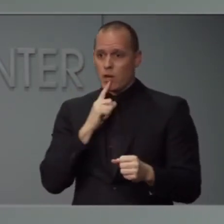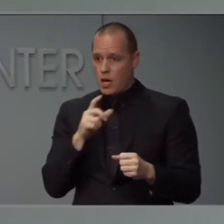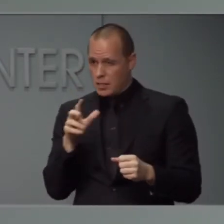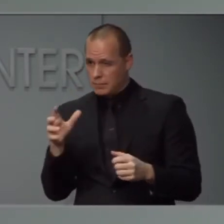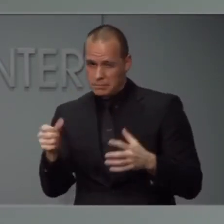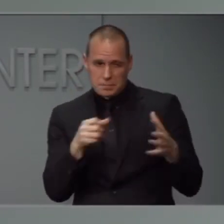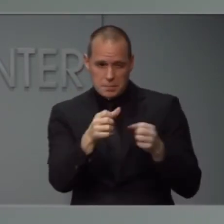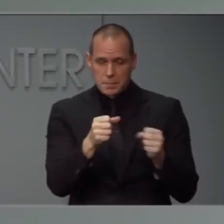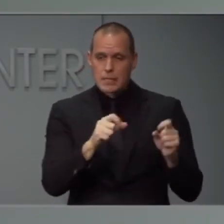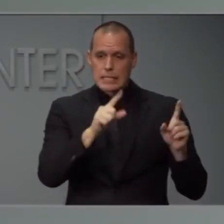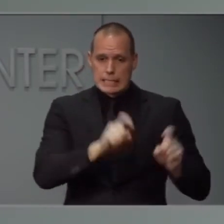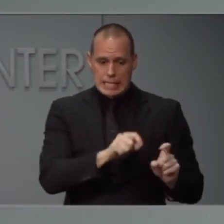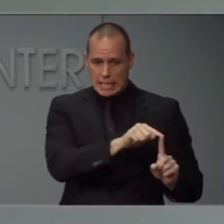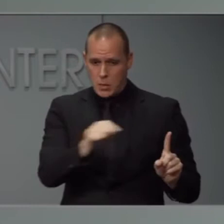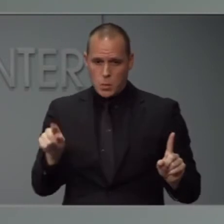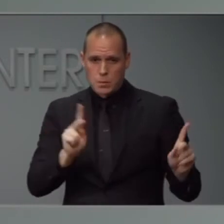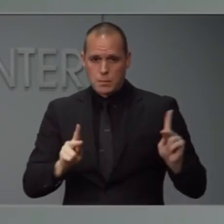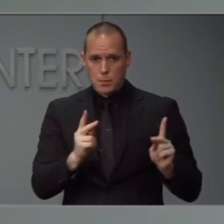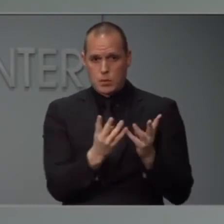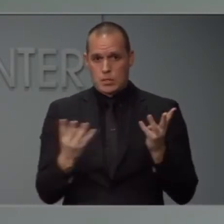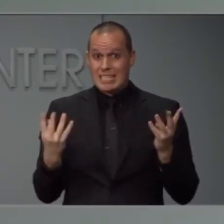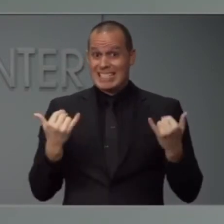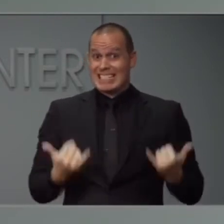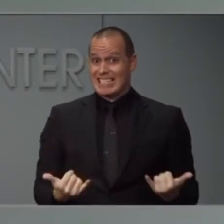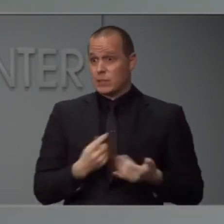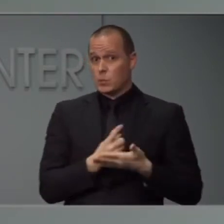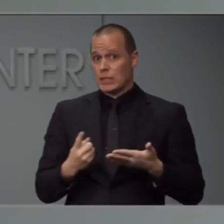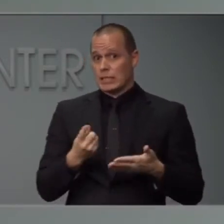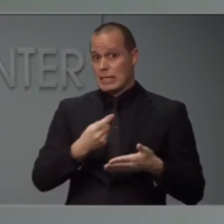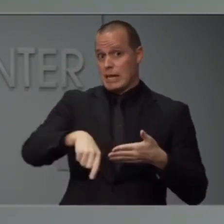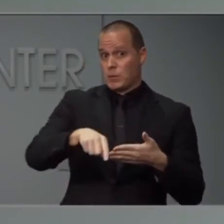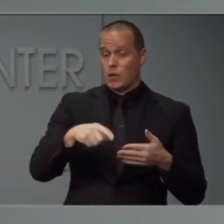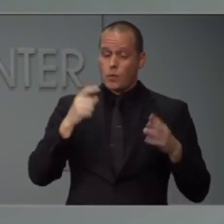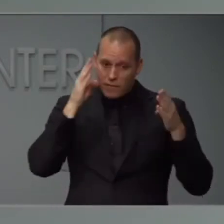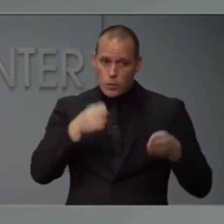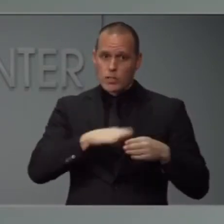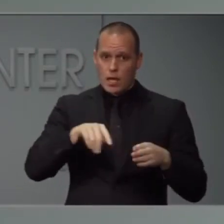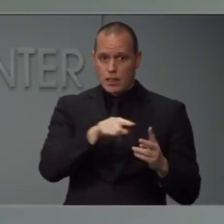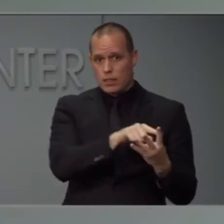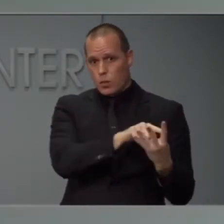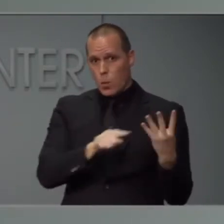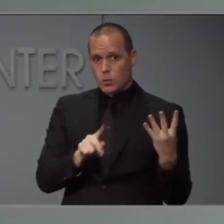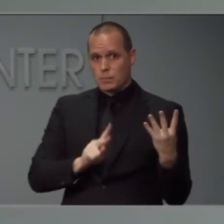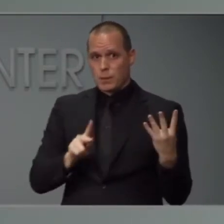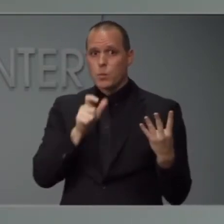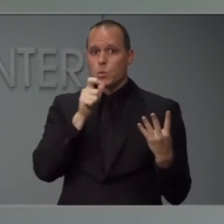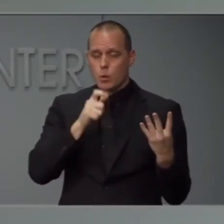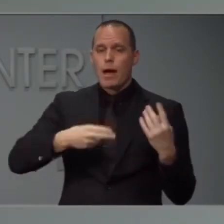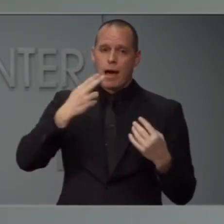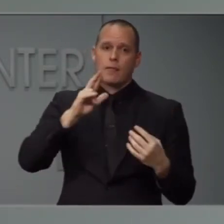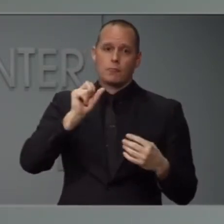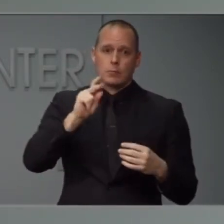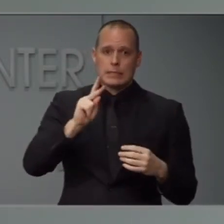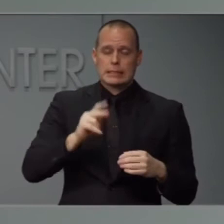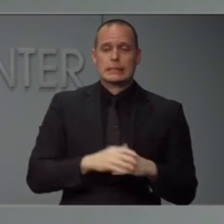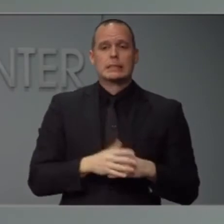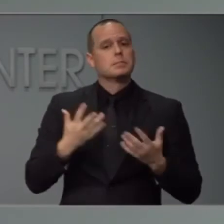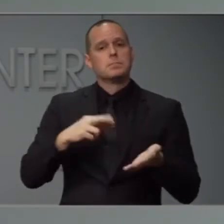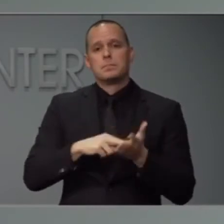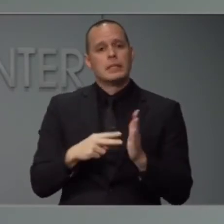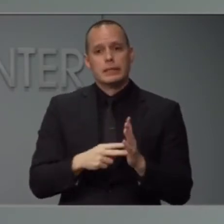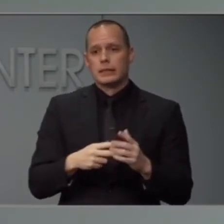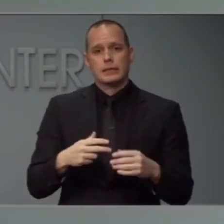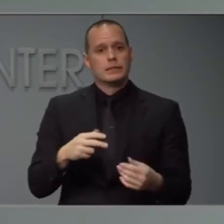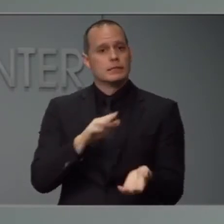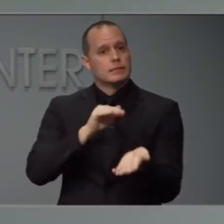testing, particularly this week, next week, on those that are at high risk. Those that are our